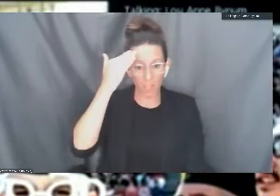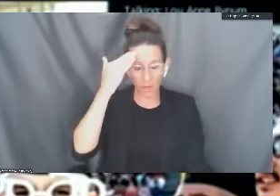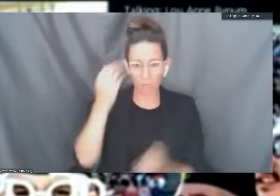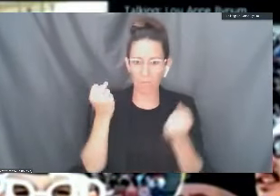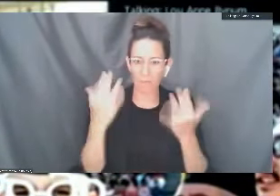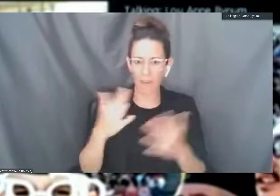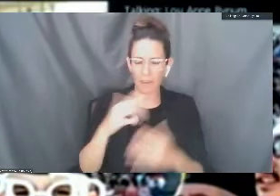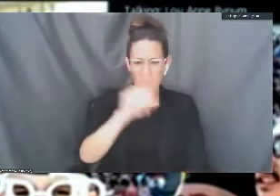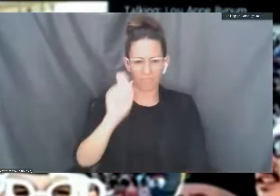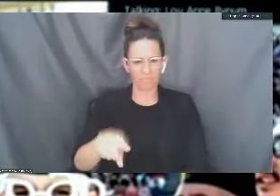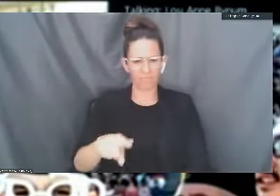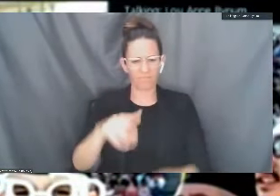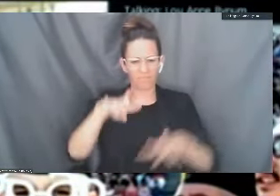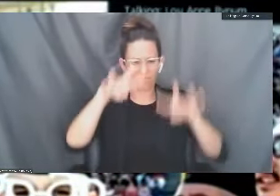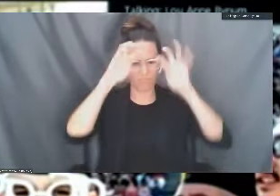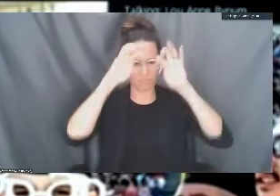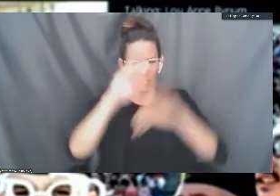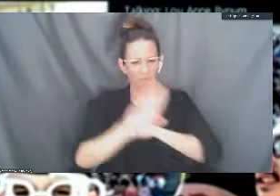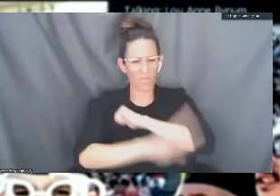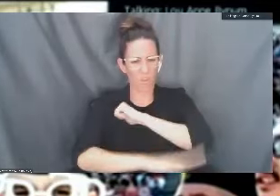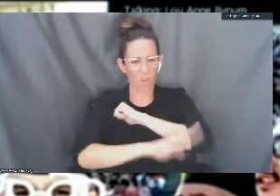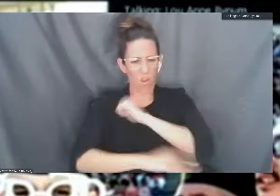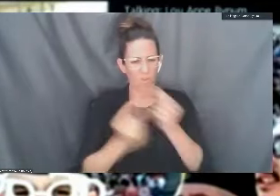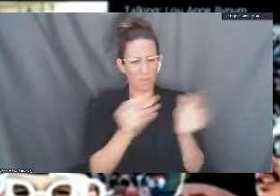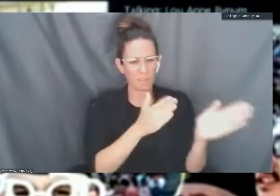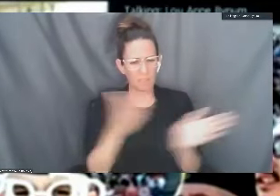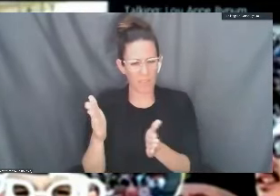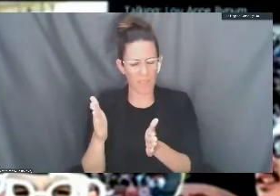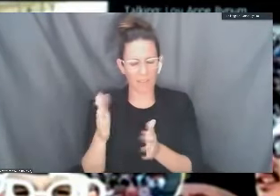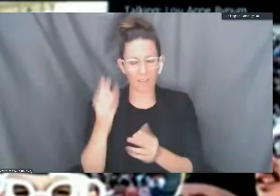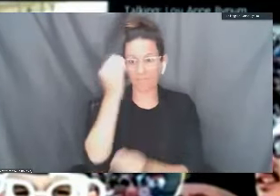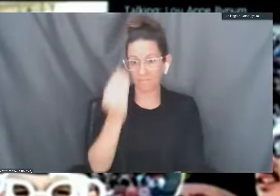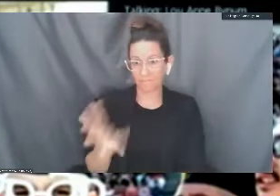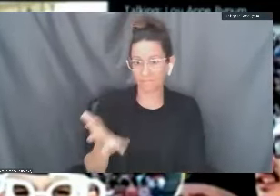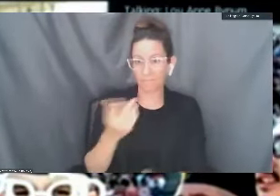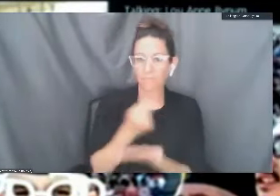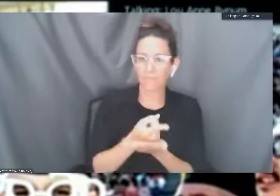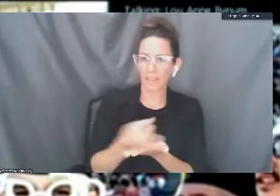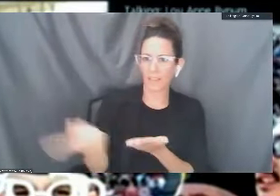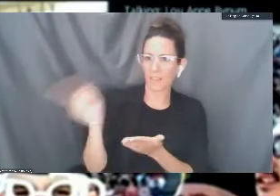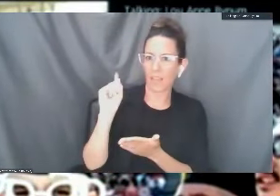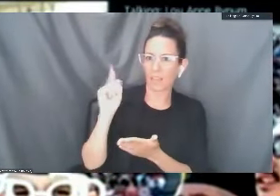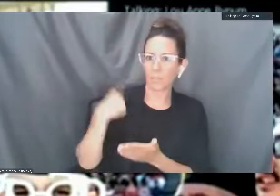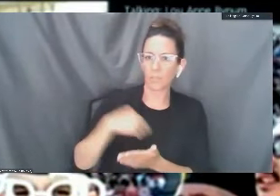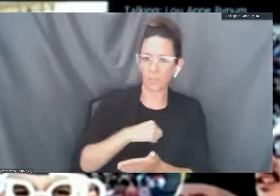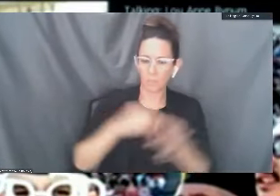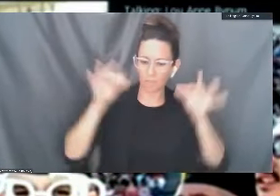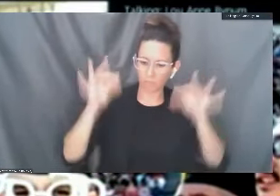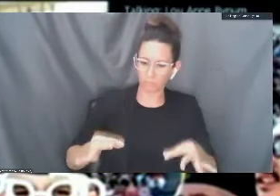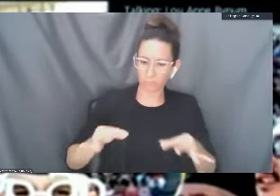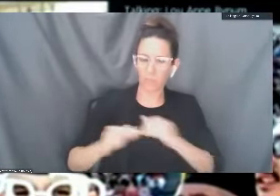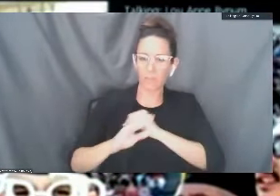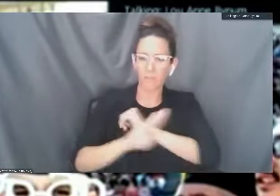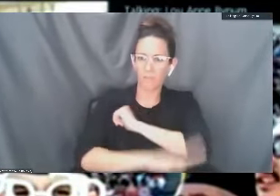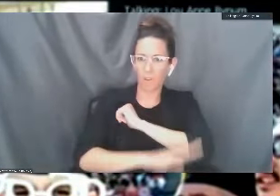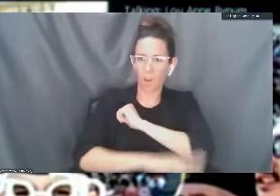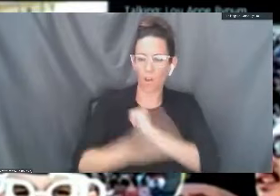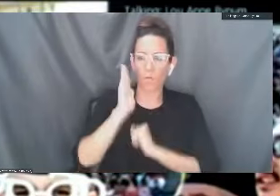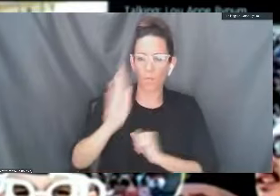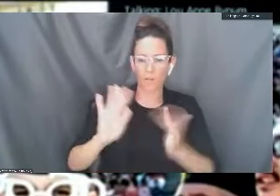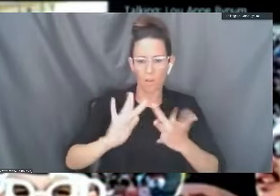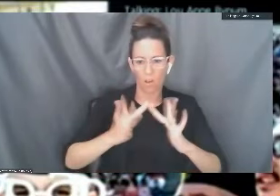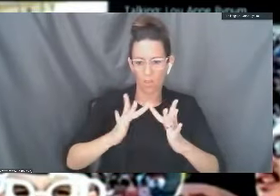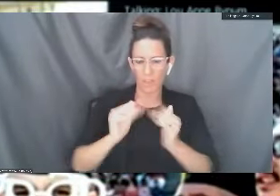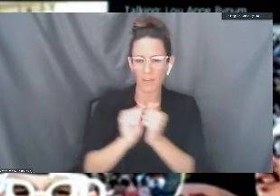semester. Here's the latest news on that. We announced last week that we were going to be going online in the fall with